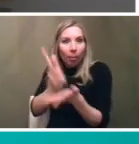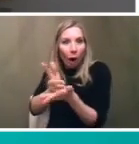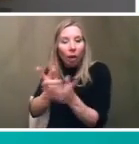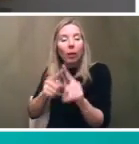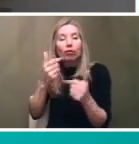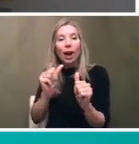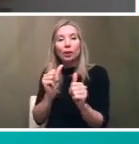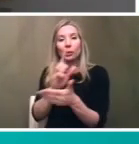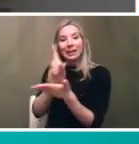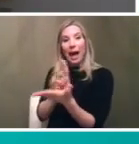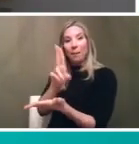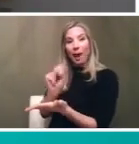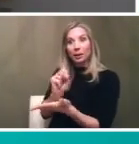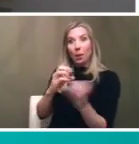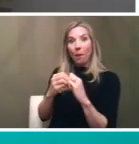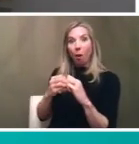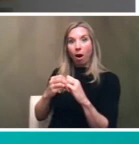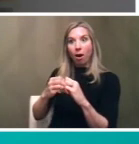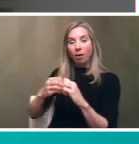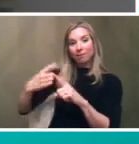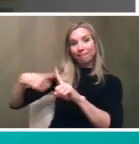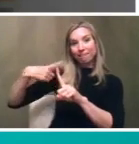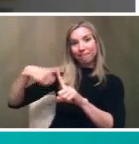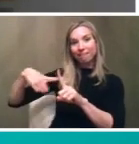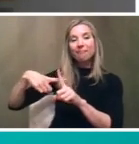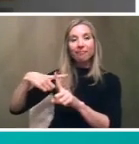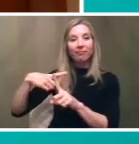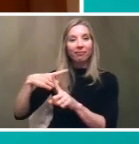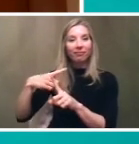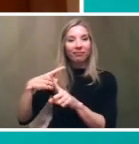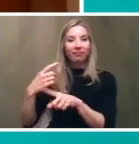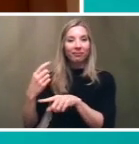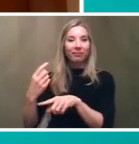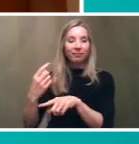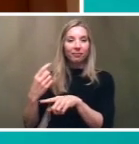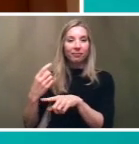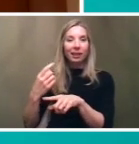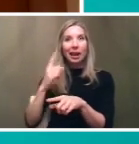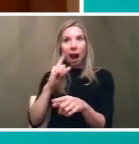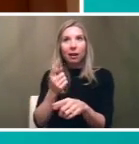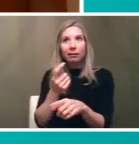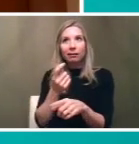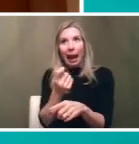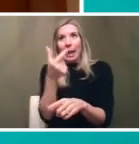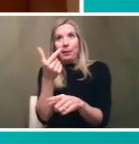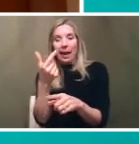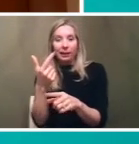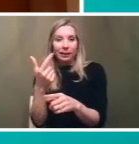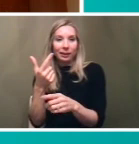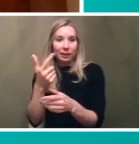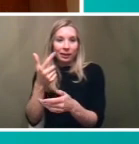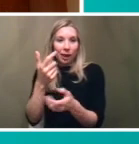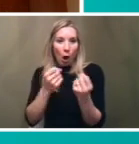design the bus service so that it reduces and eliminates those conflicts not eliminates but reduces this the city's